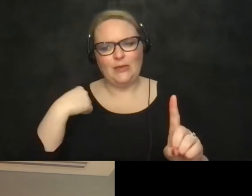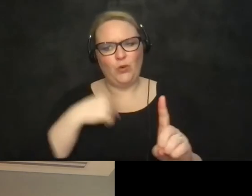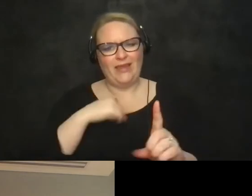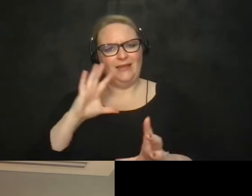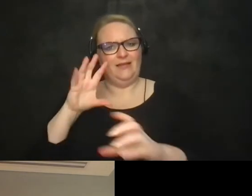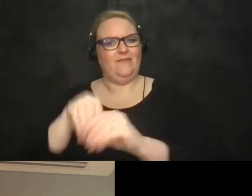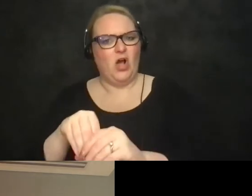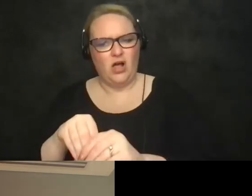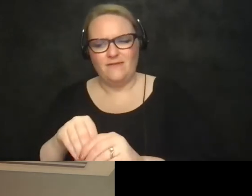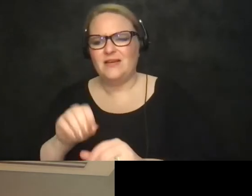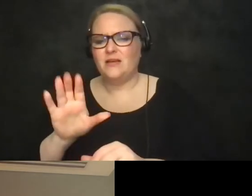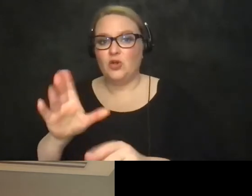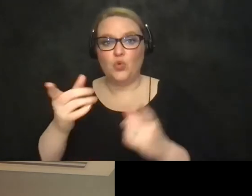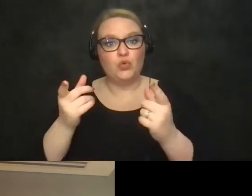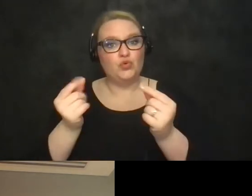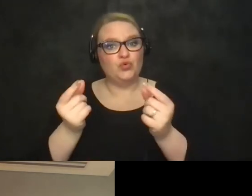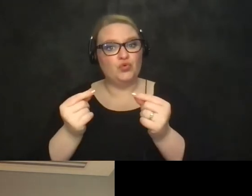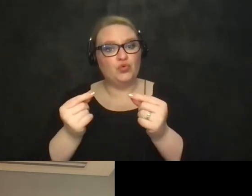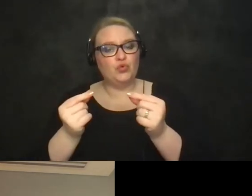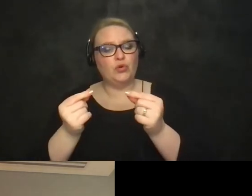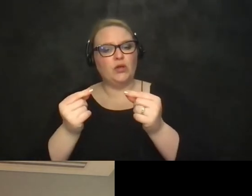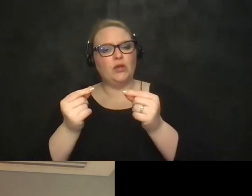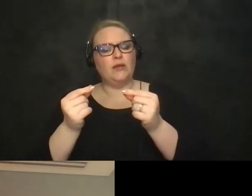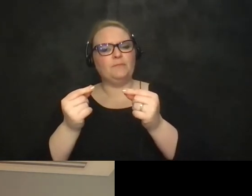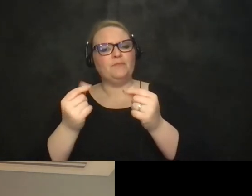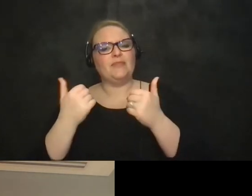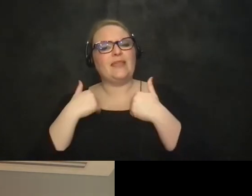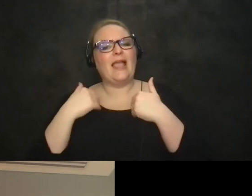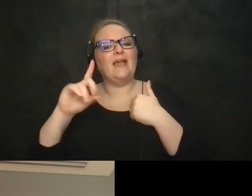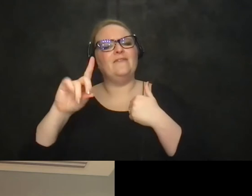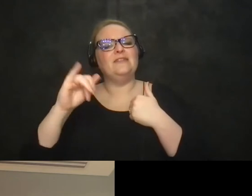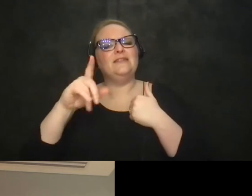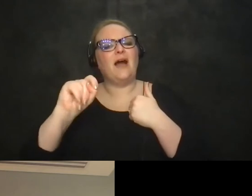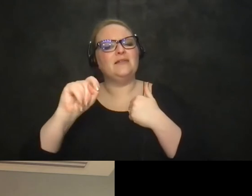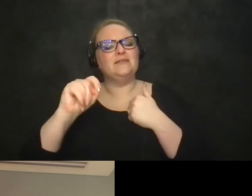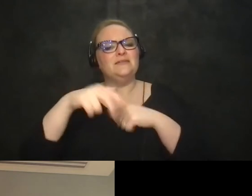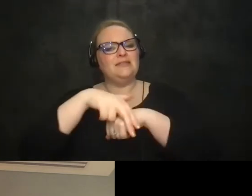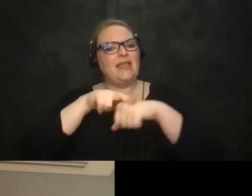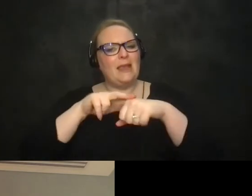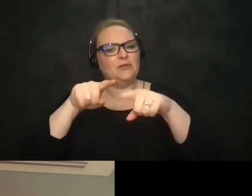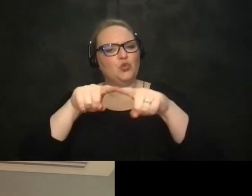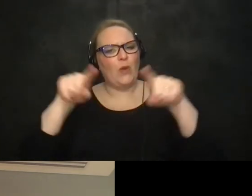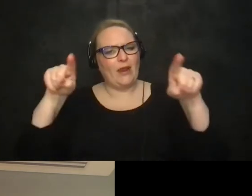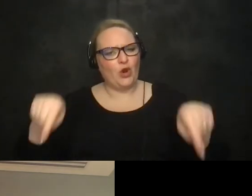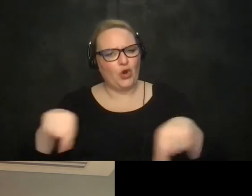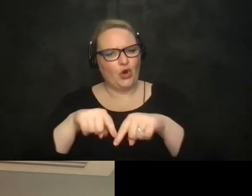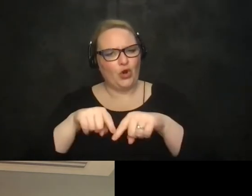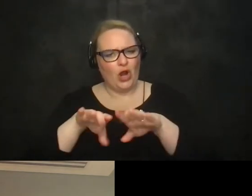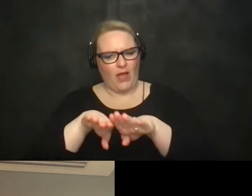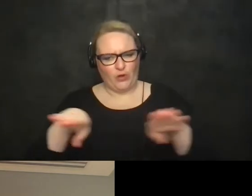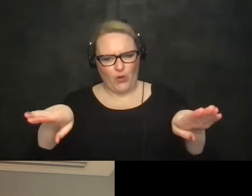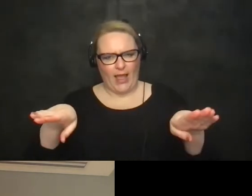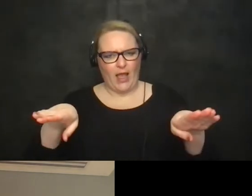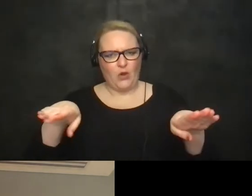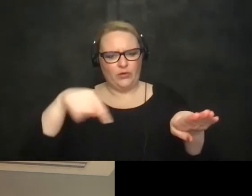and all we ended up doing was putting a duct tape square on the ground and when the